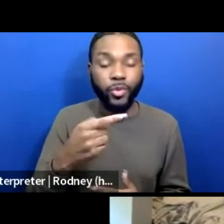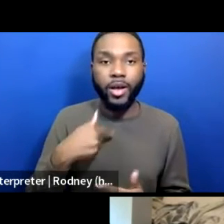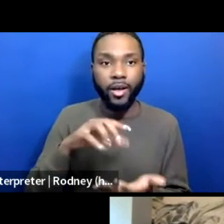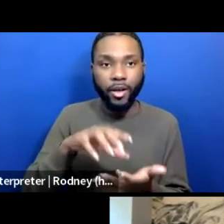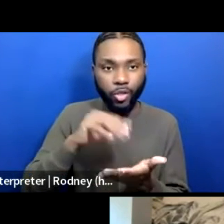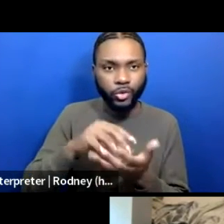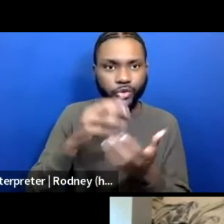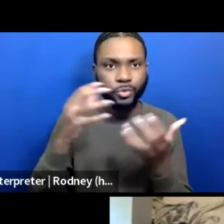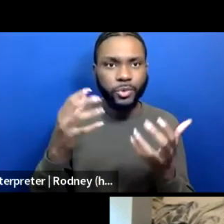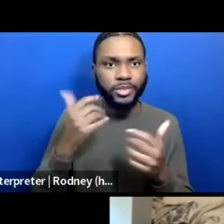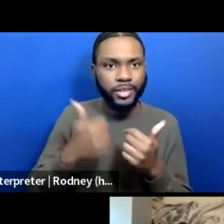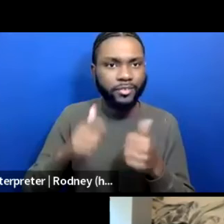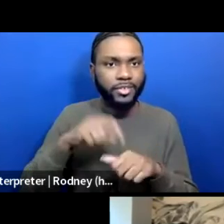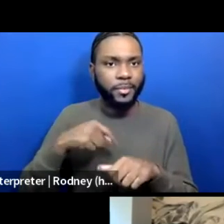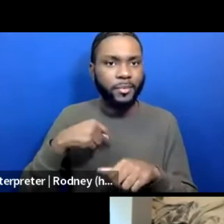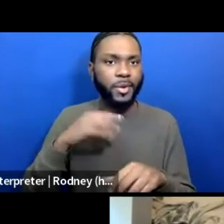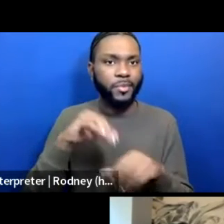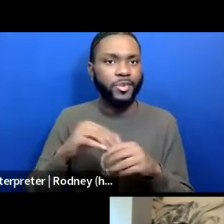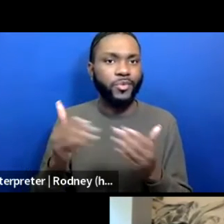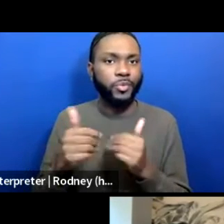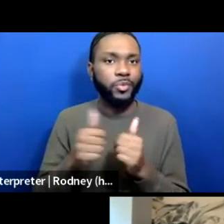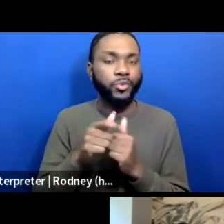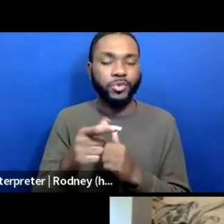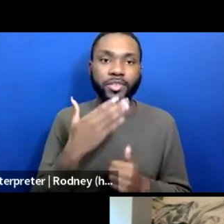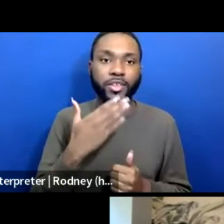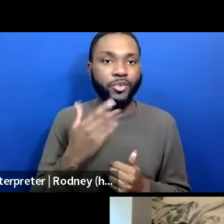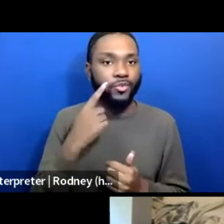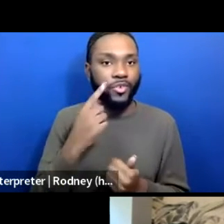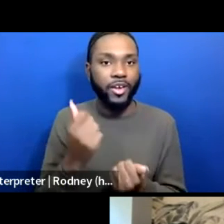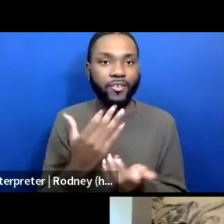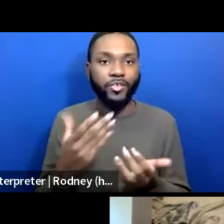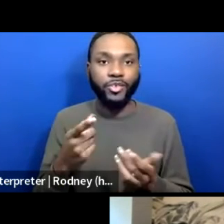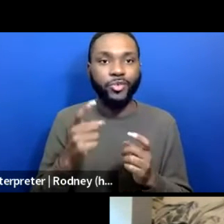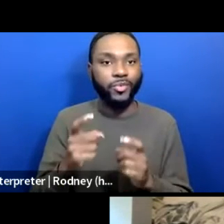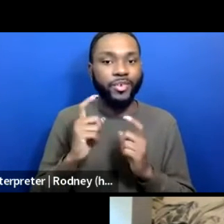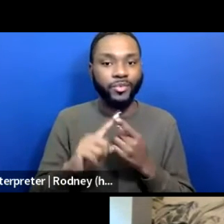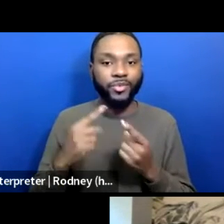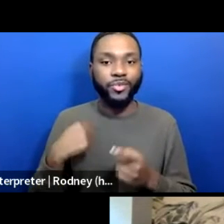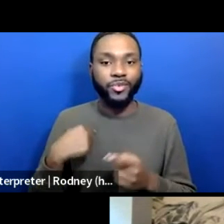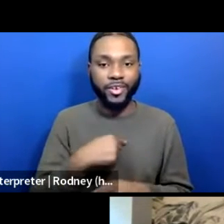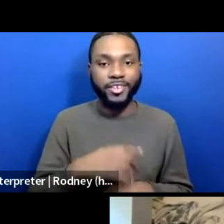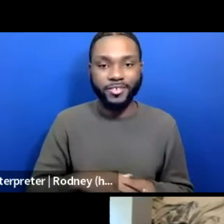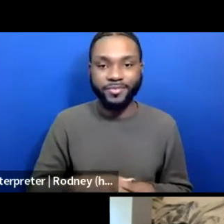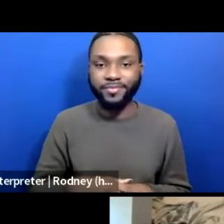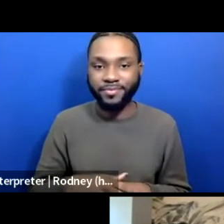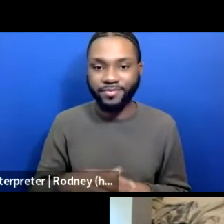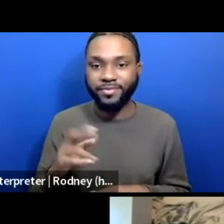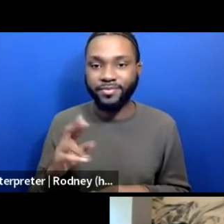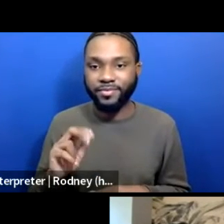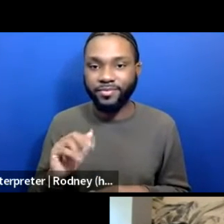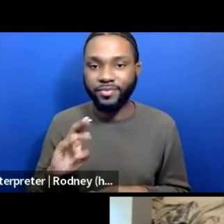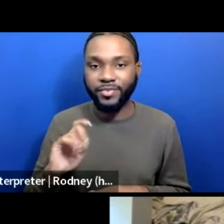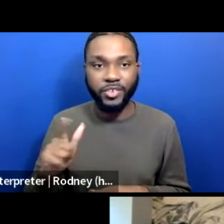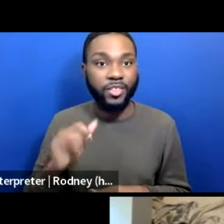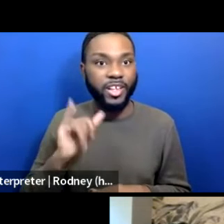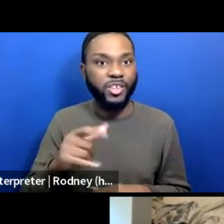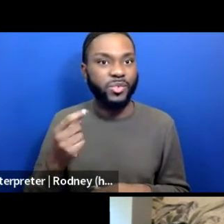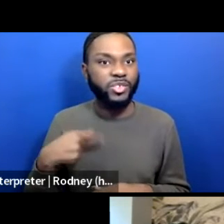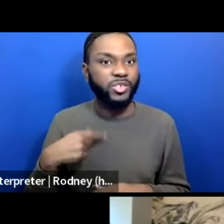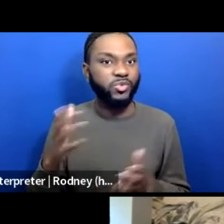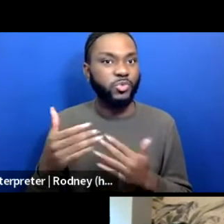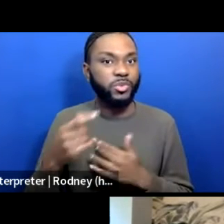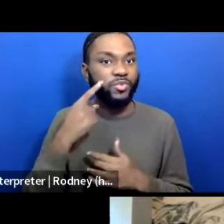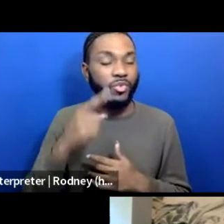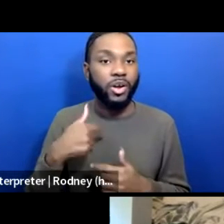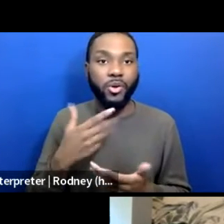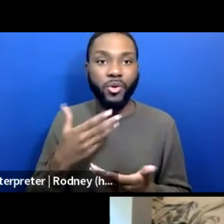with you. So thank you for everything that you bring to all of us. A pleasure. That's what these rooms are for. And I just want to invite everyone on the chat too.